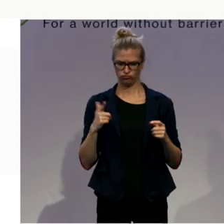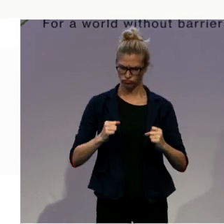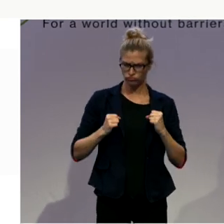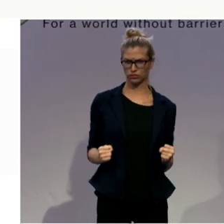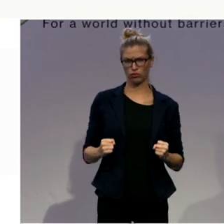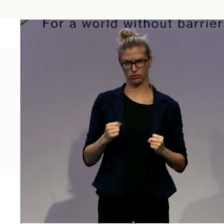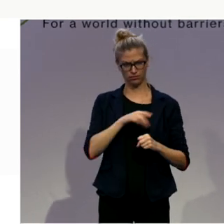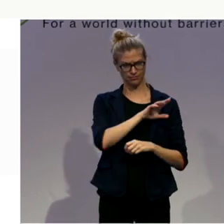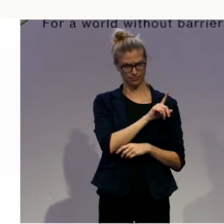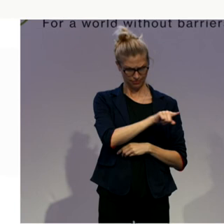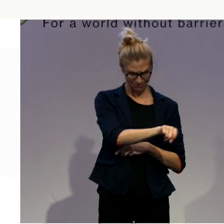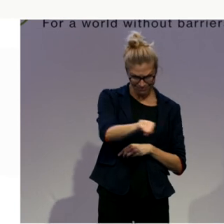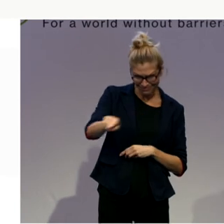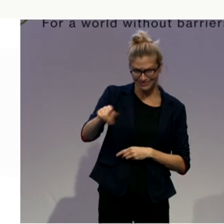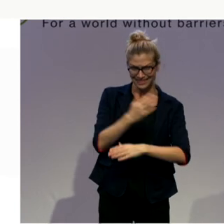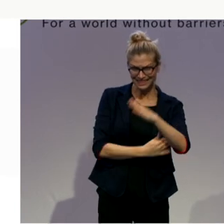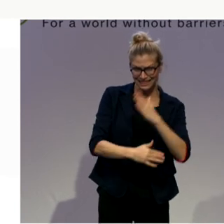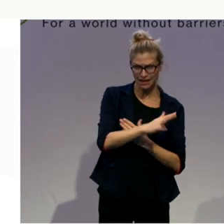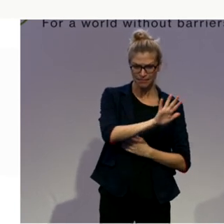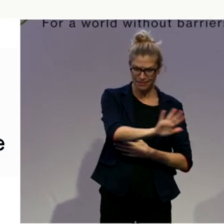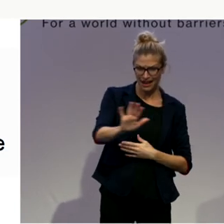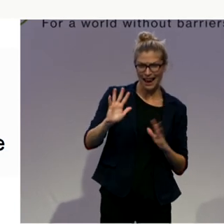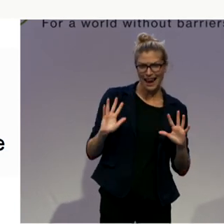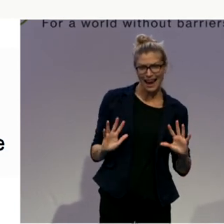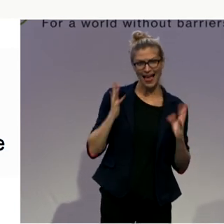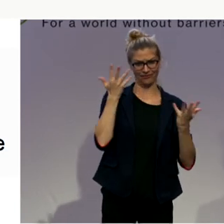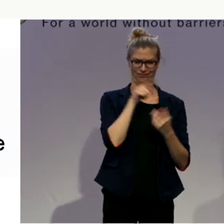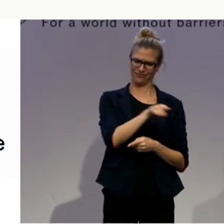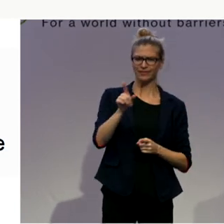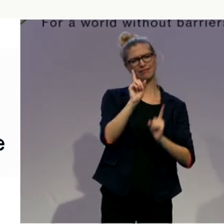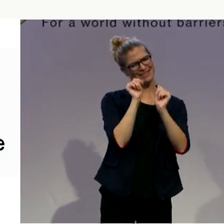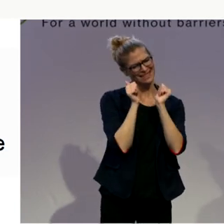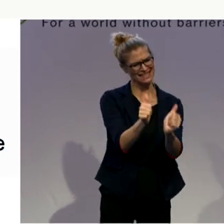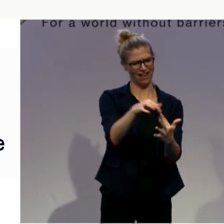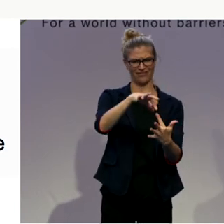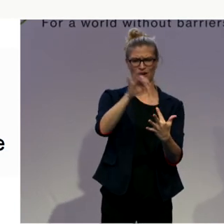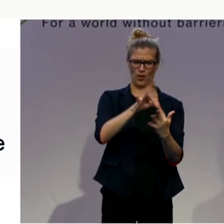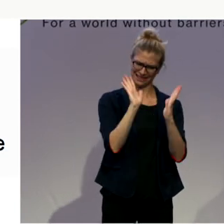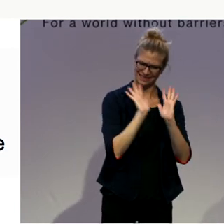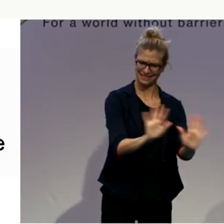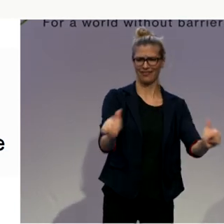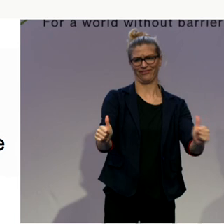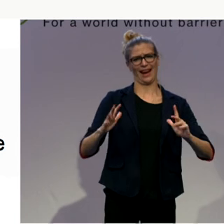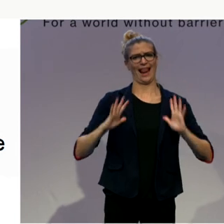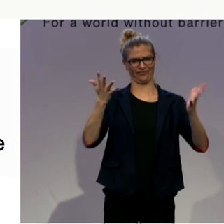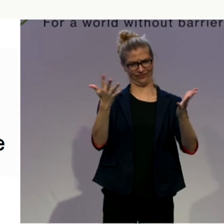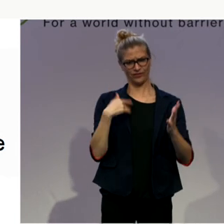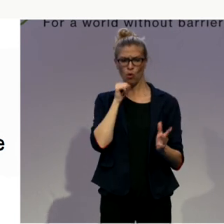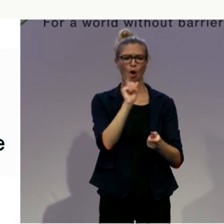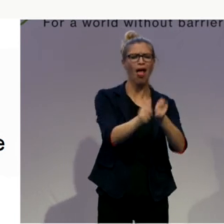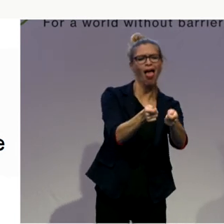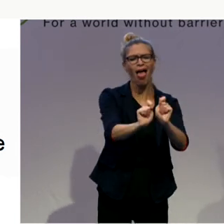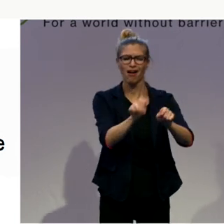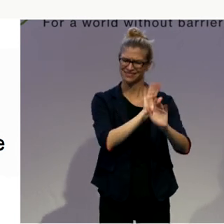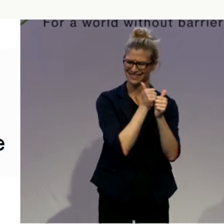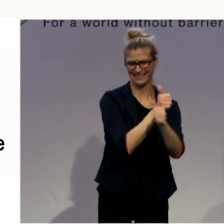lives in a self-determined way. As president of the National Council, I would